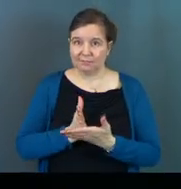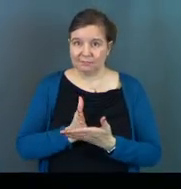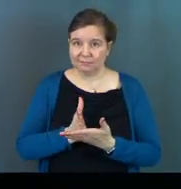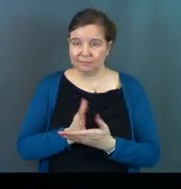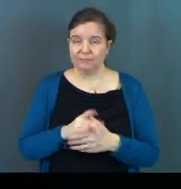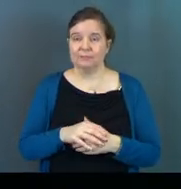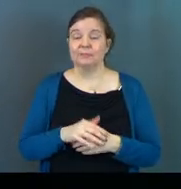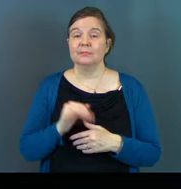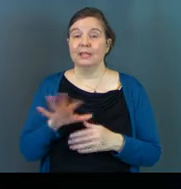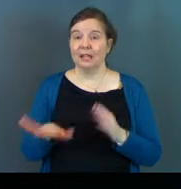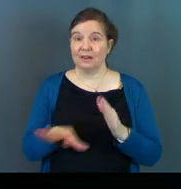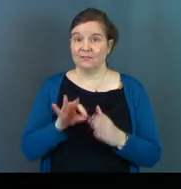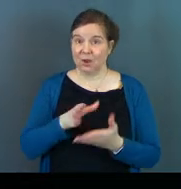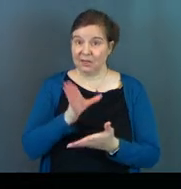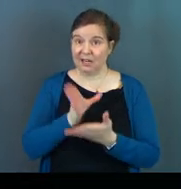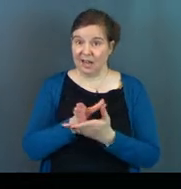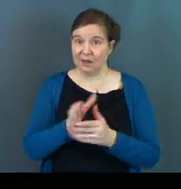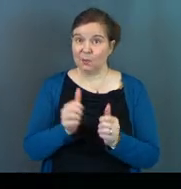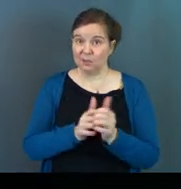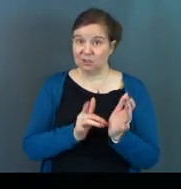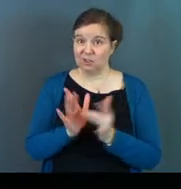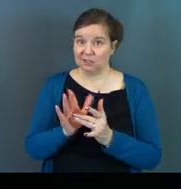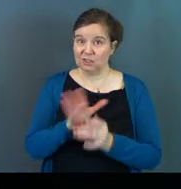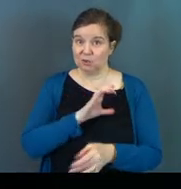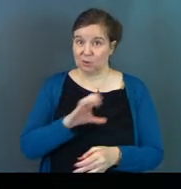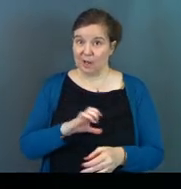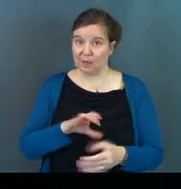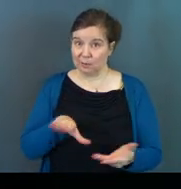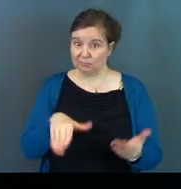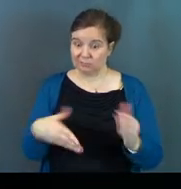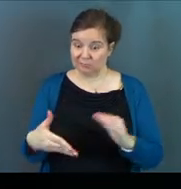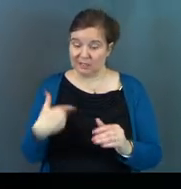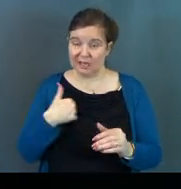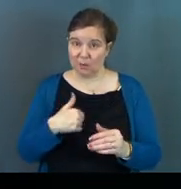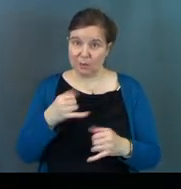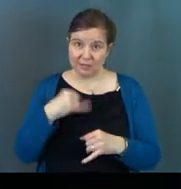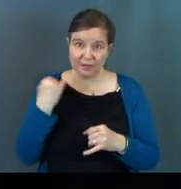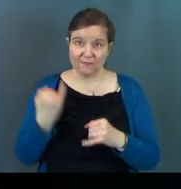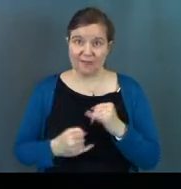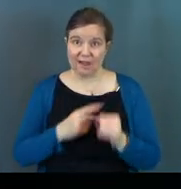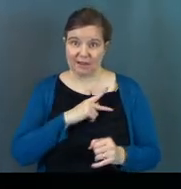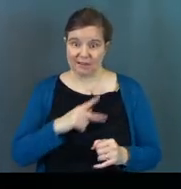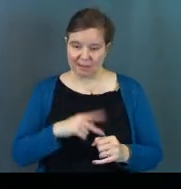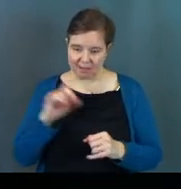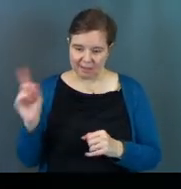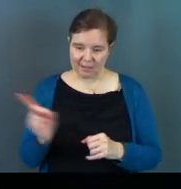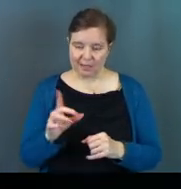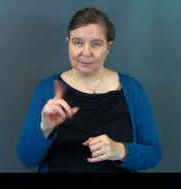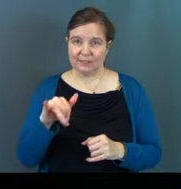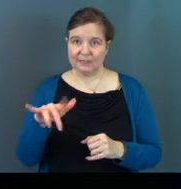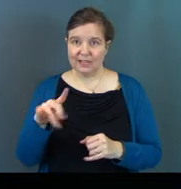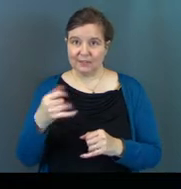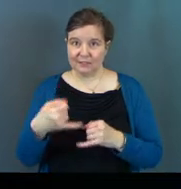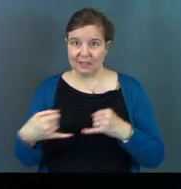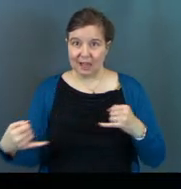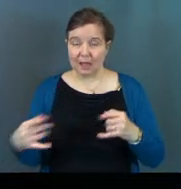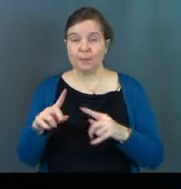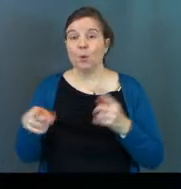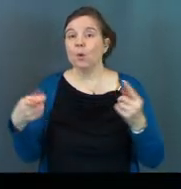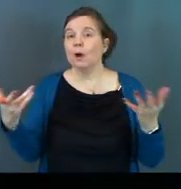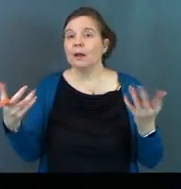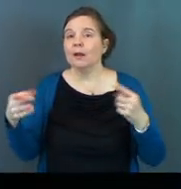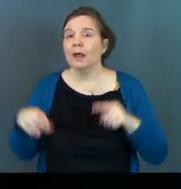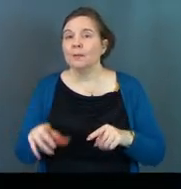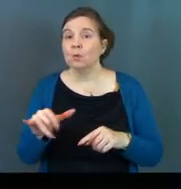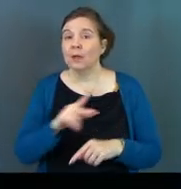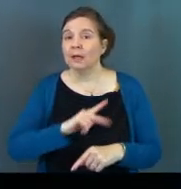to an end. It found its end in Jesus Christ. He was the final king that came in David's line. But what